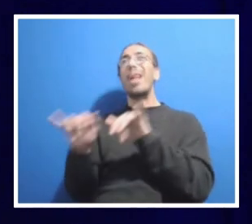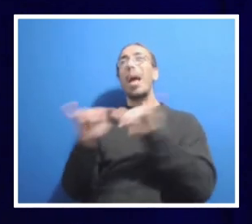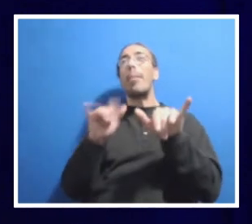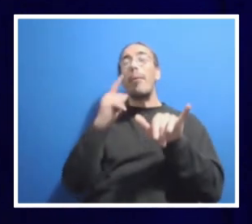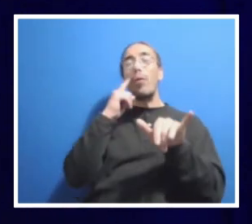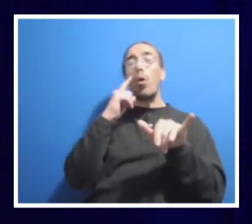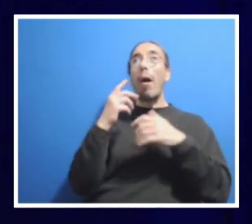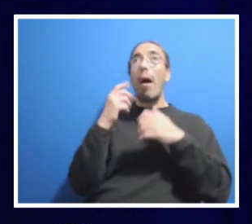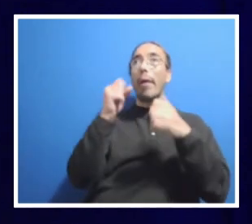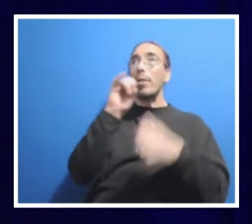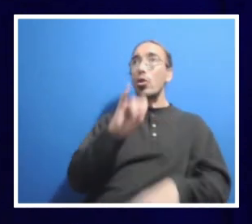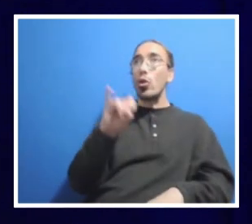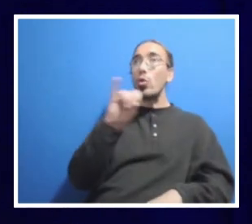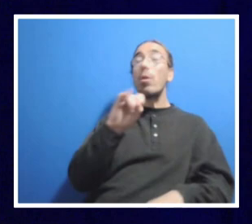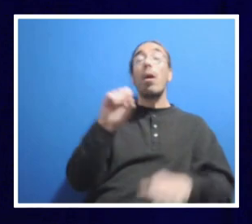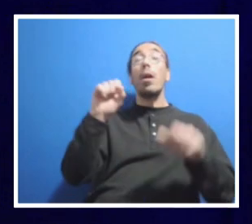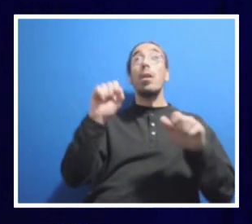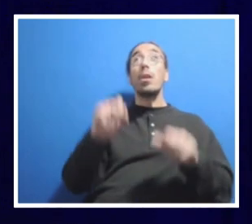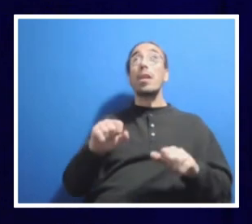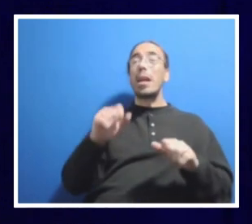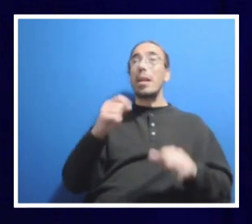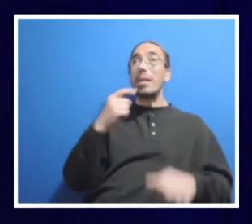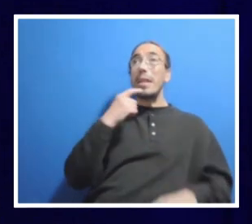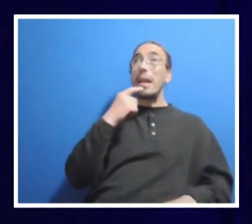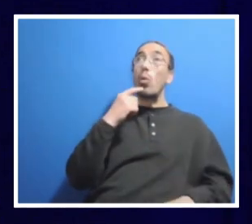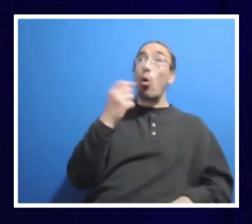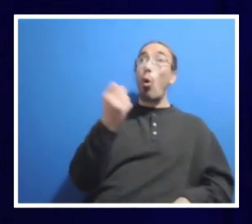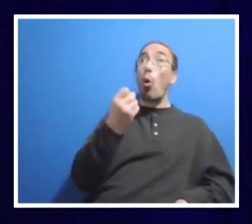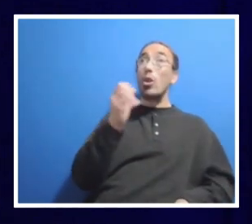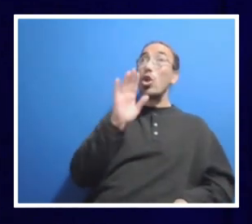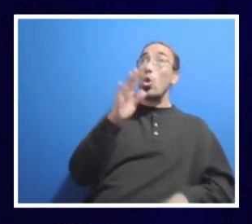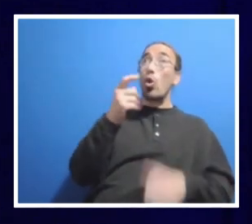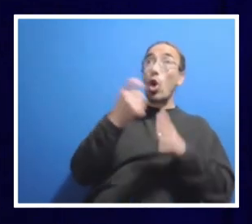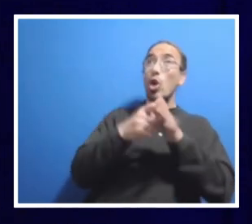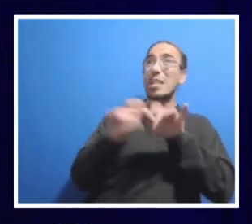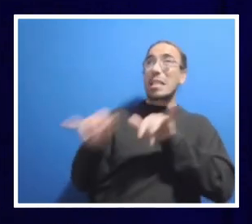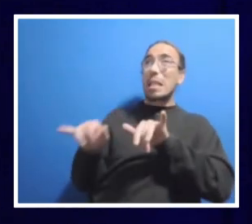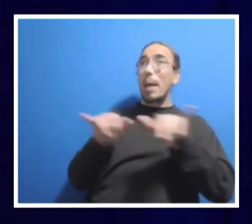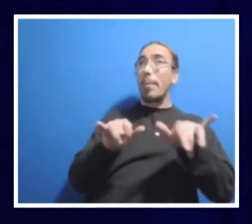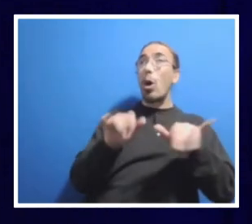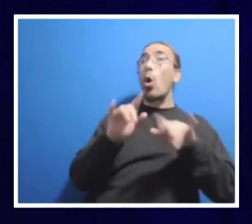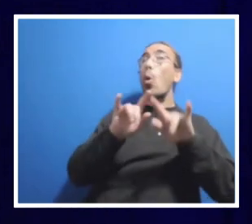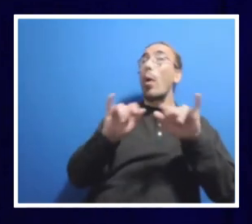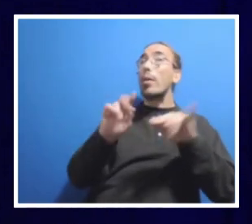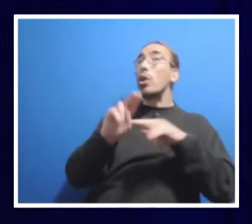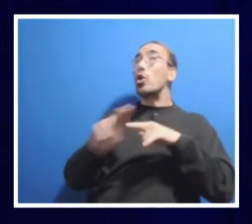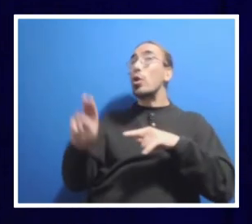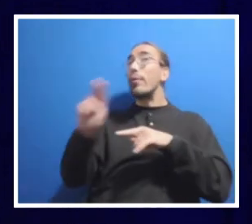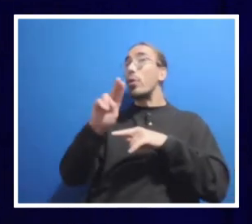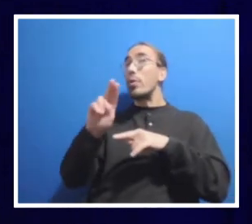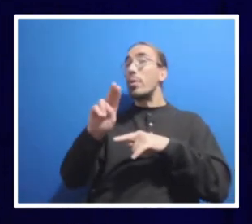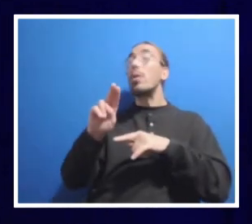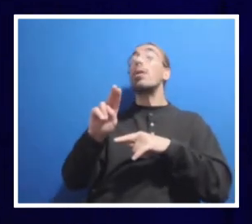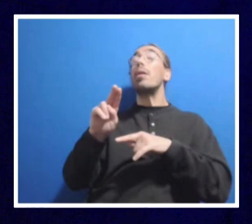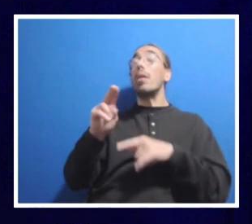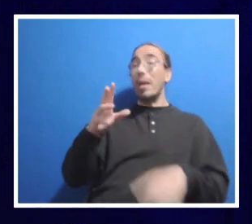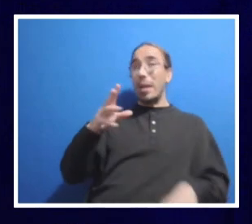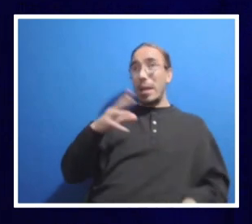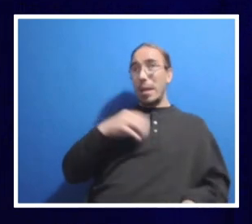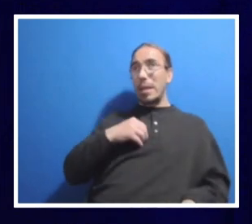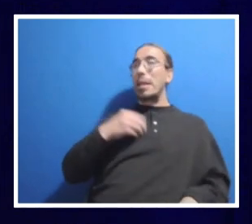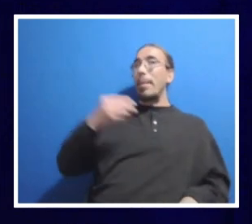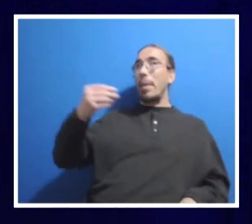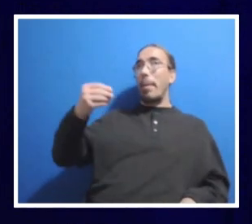to be able to say we're holding your costs the same while the university takes a significant increase, that's a wonderful